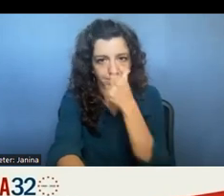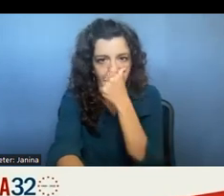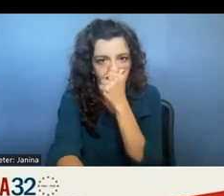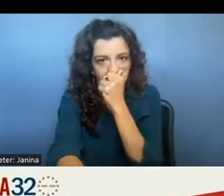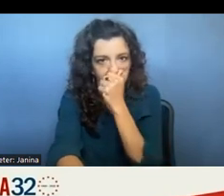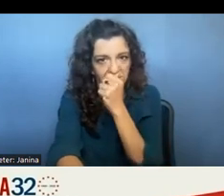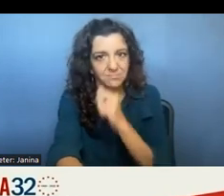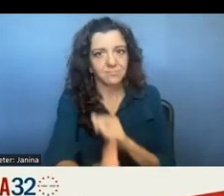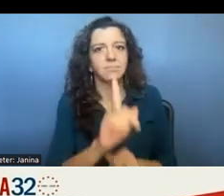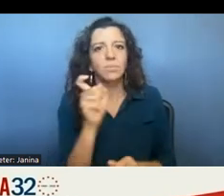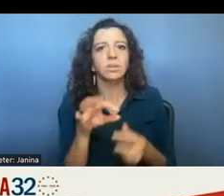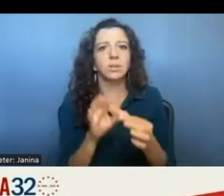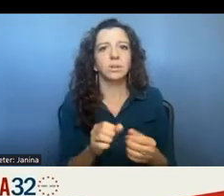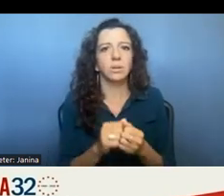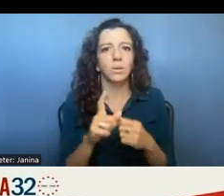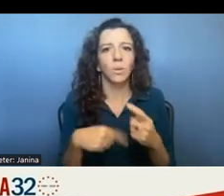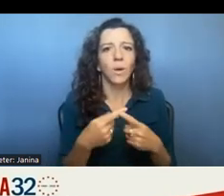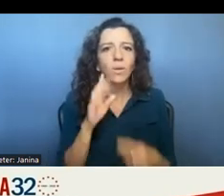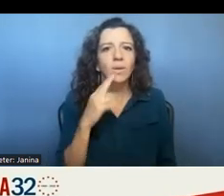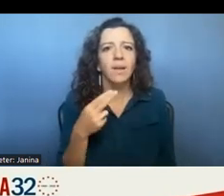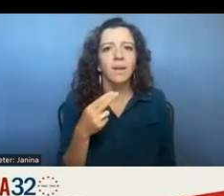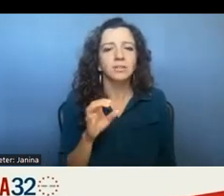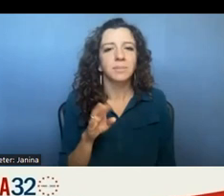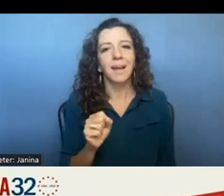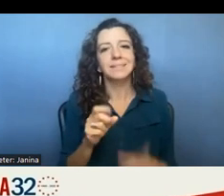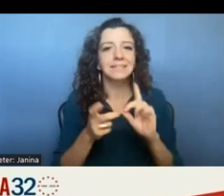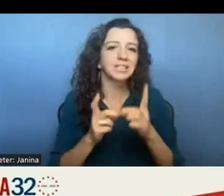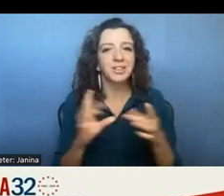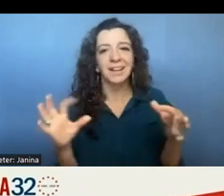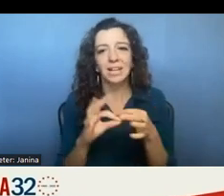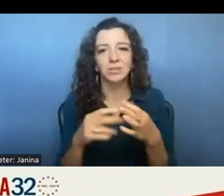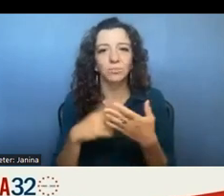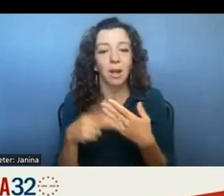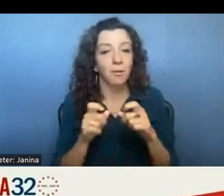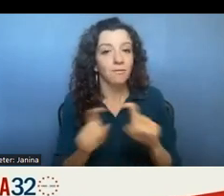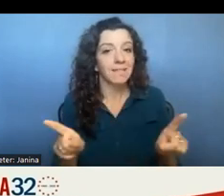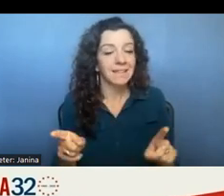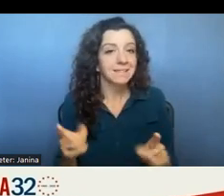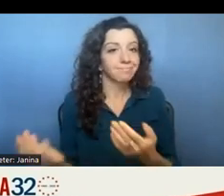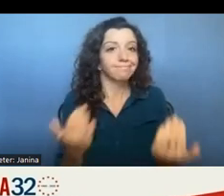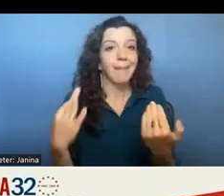question about uh when will hcbs digital connections program release application to participate